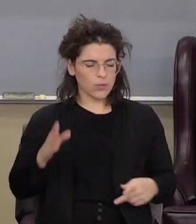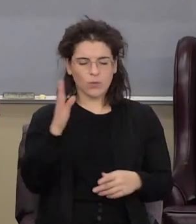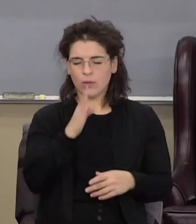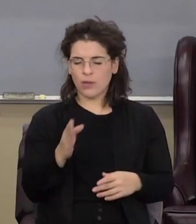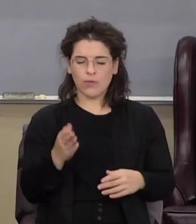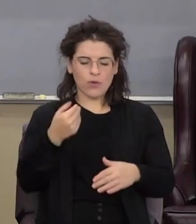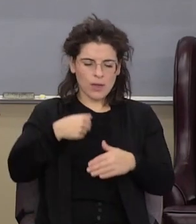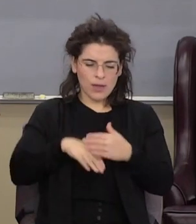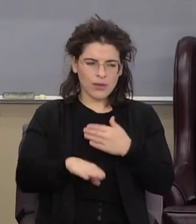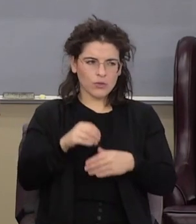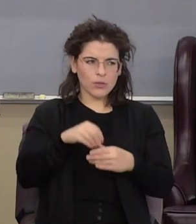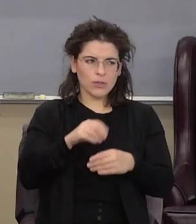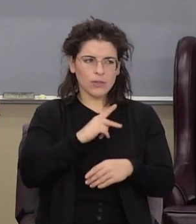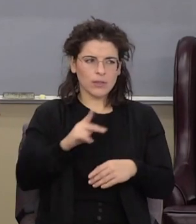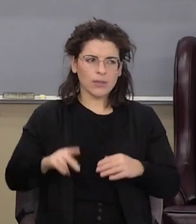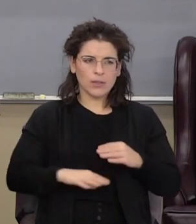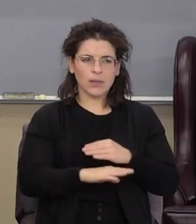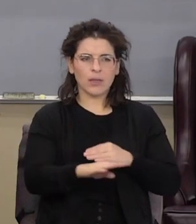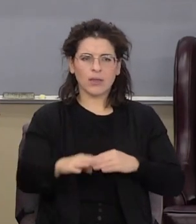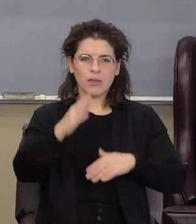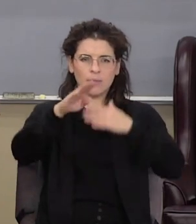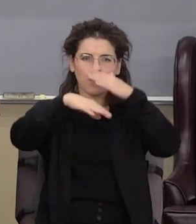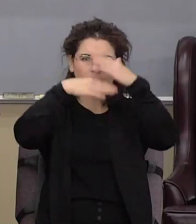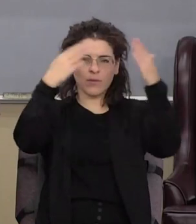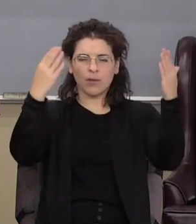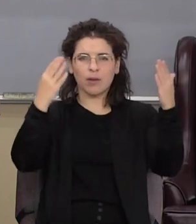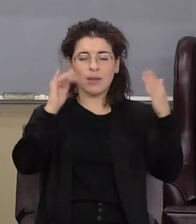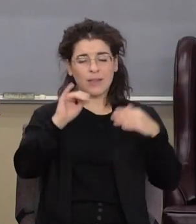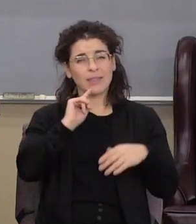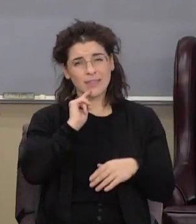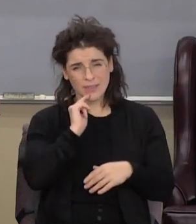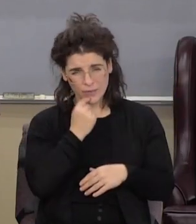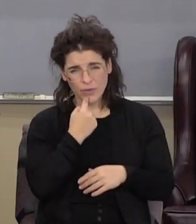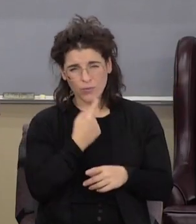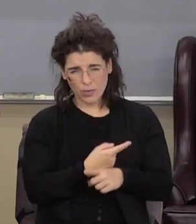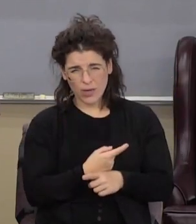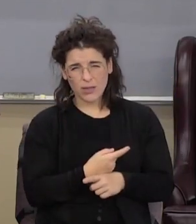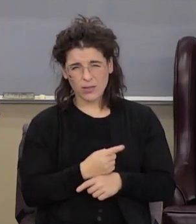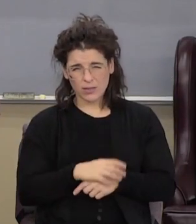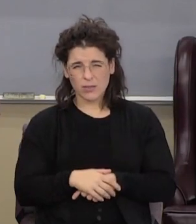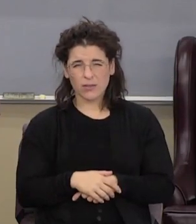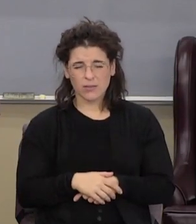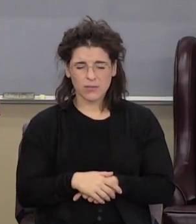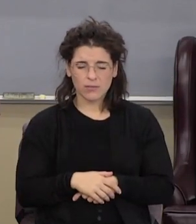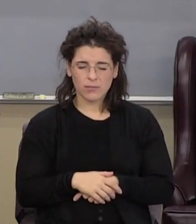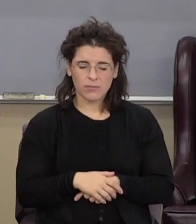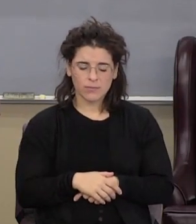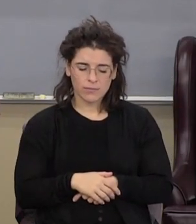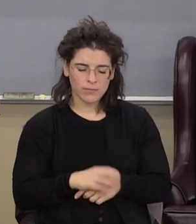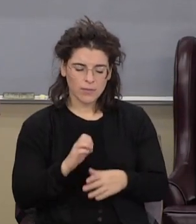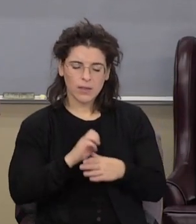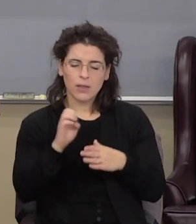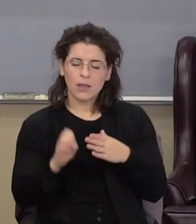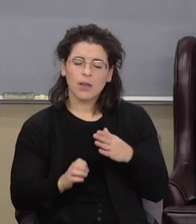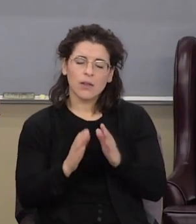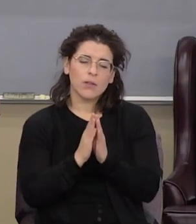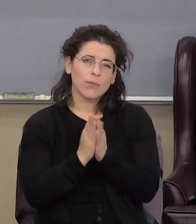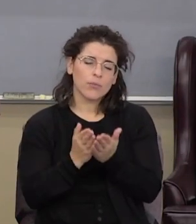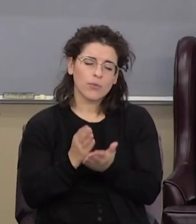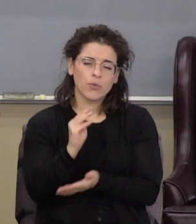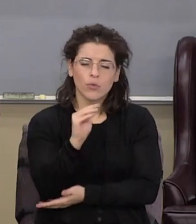the kingdom of heaven. Now that's pretty, that's pretty severe. At the end of the book of Matthew,